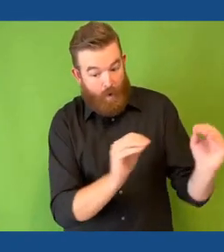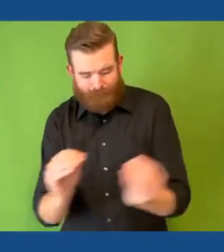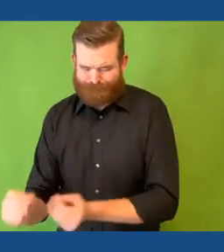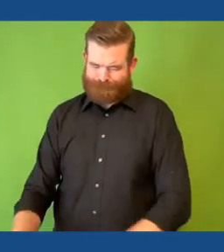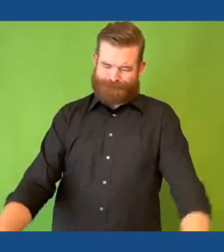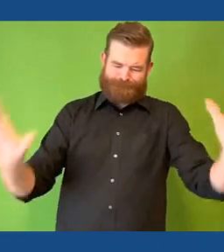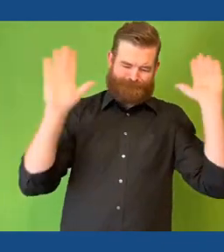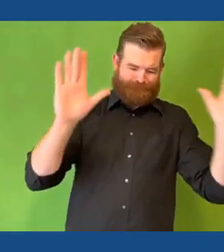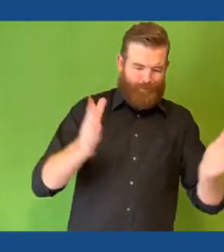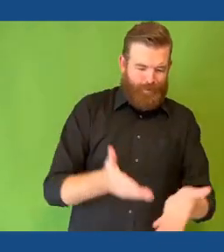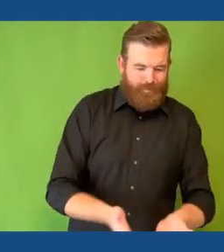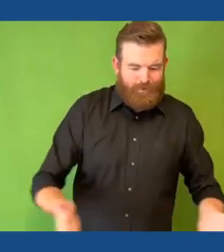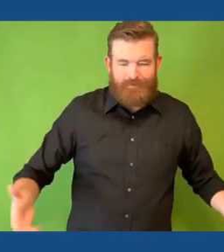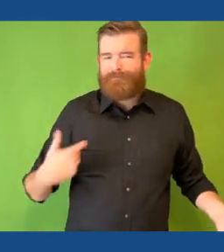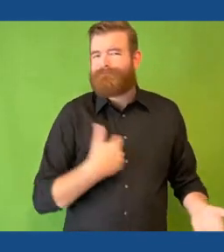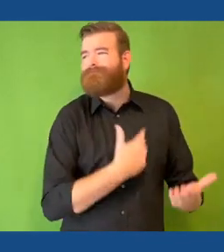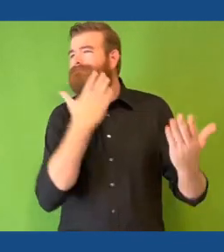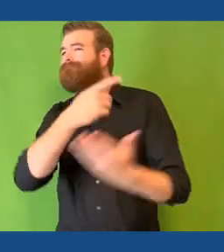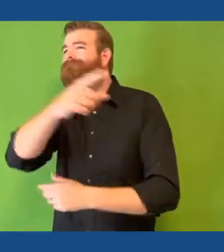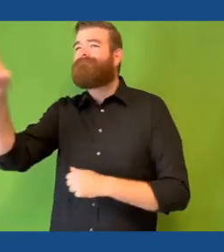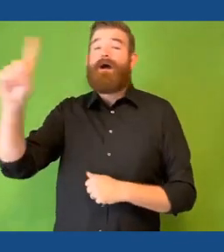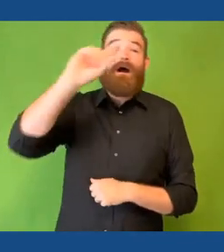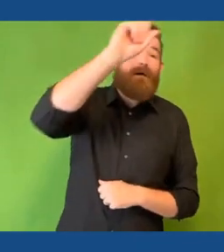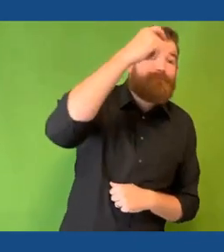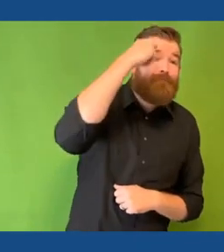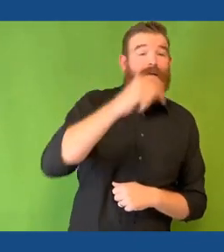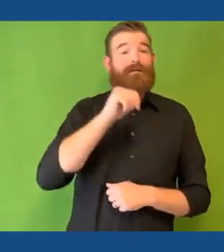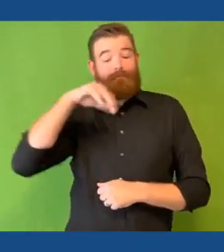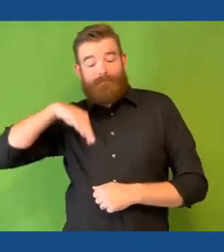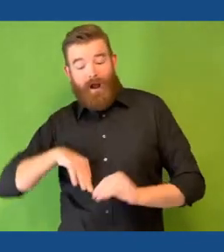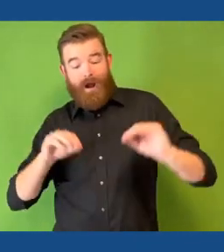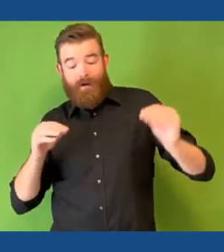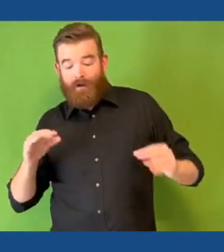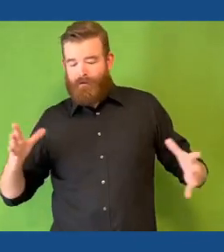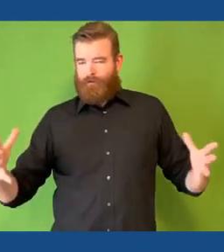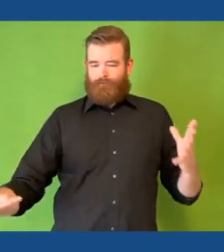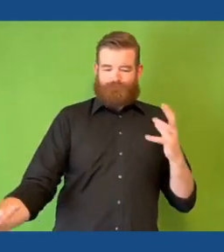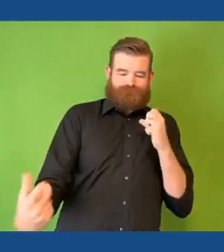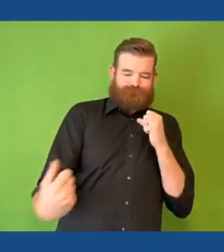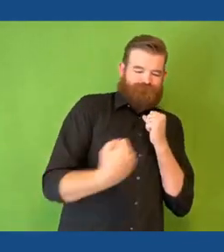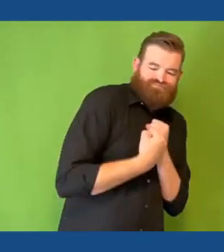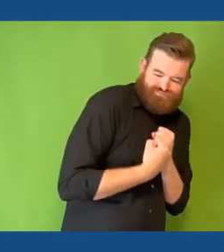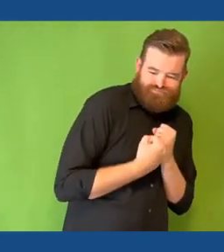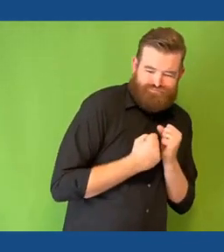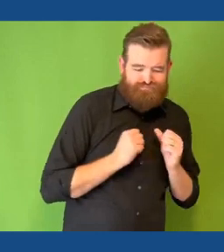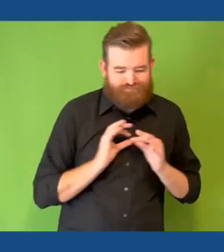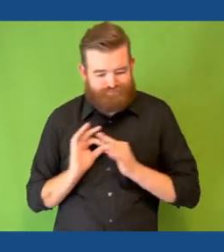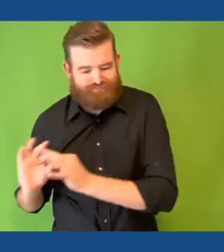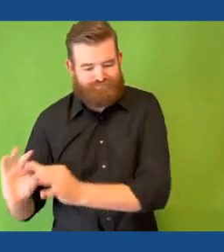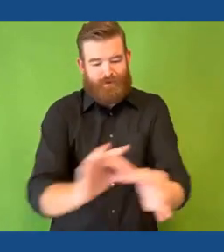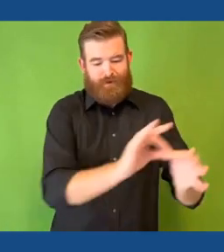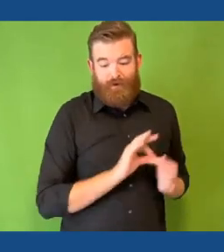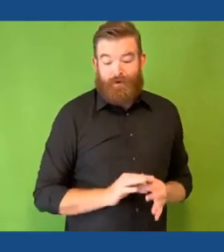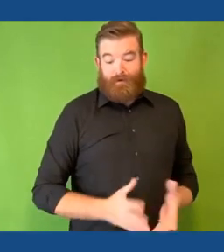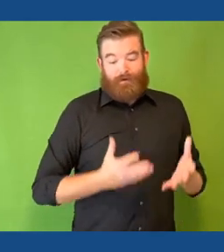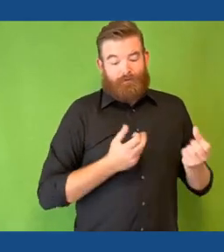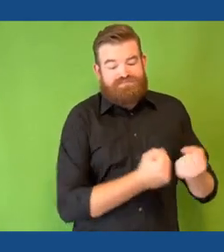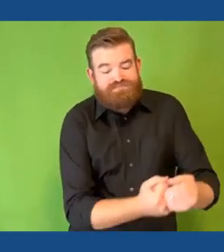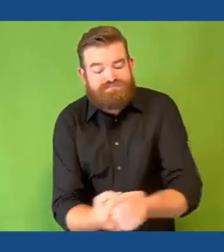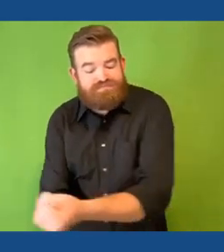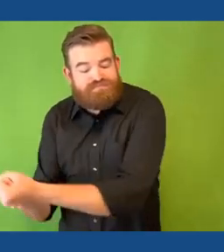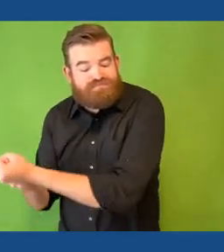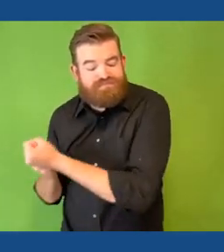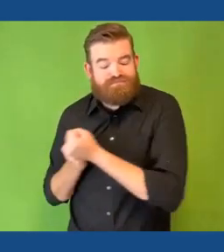organizations. We also thank our extensive array of government and non-government partners for their assistive and inclusive